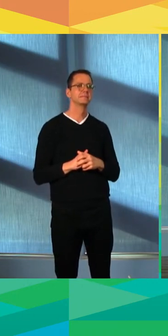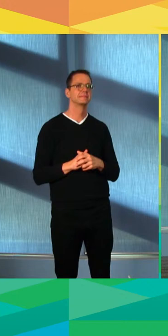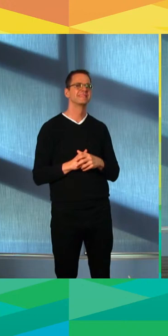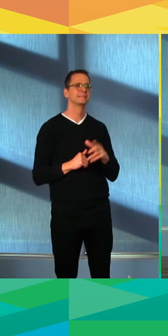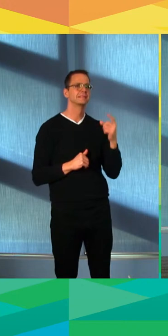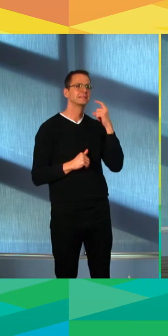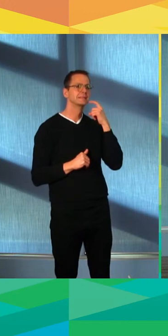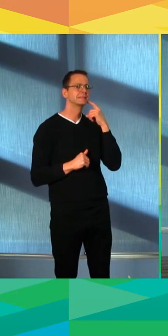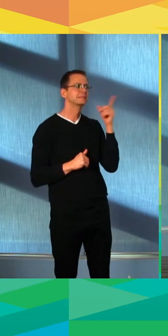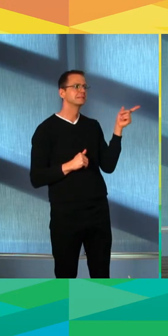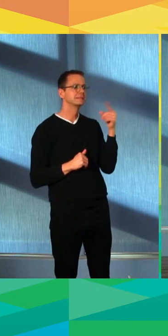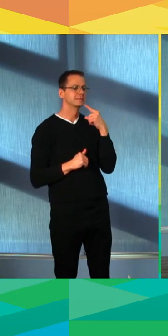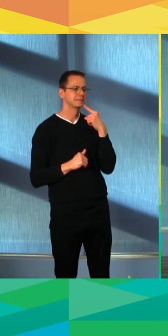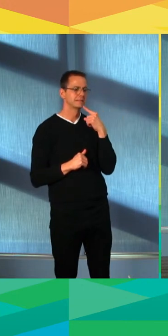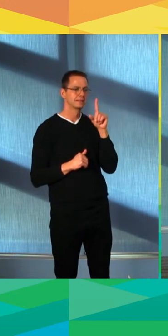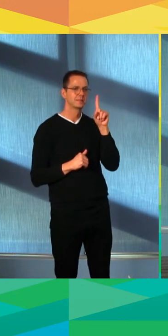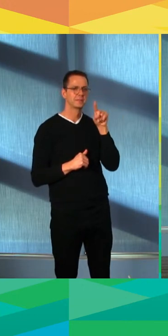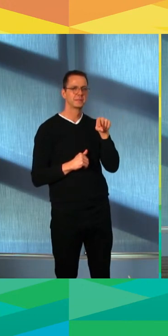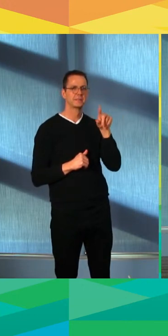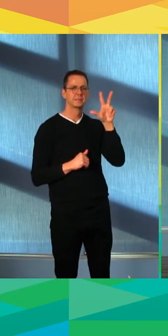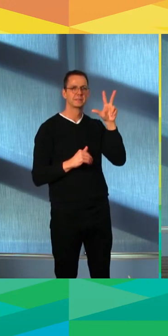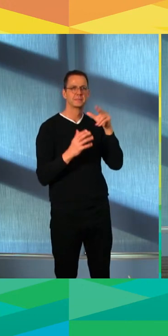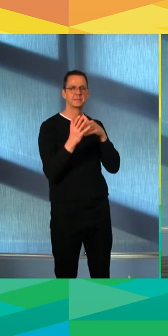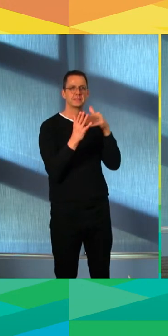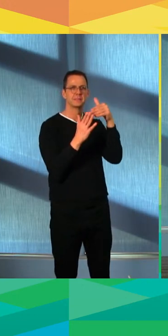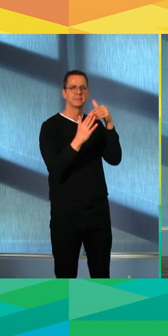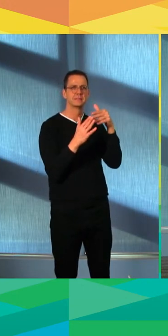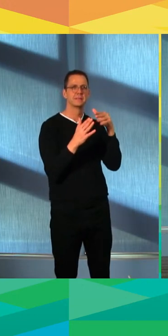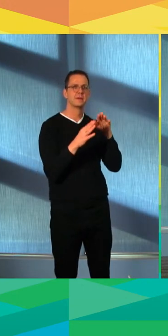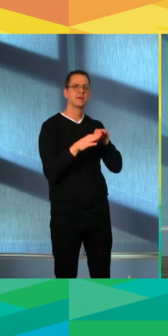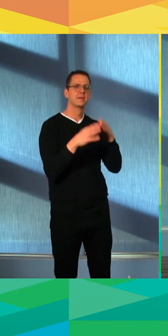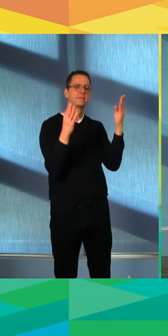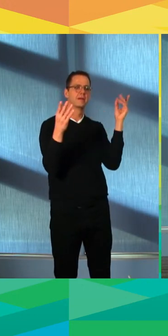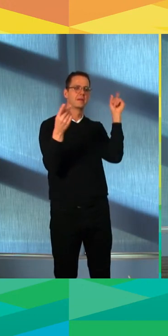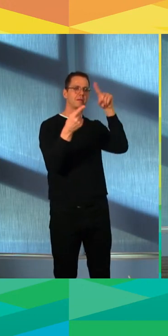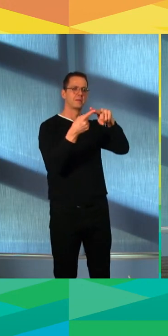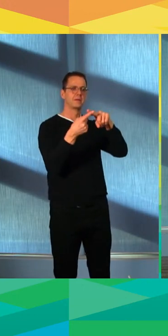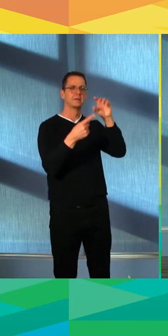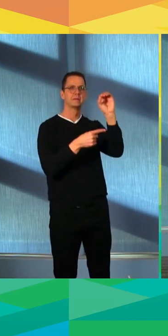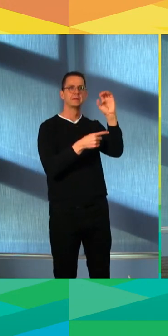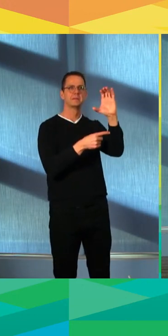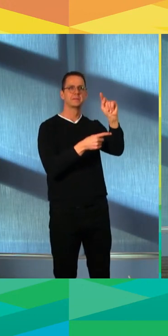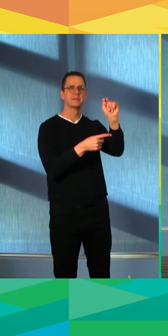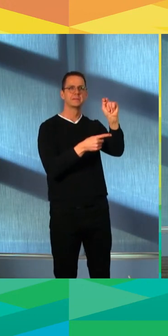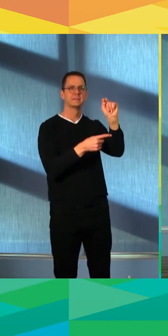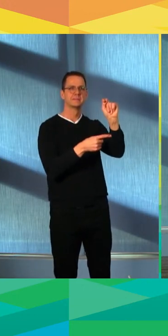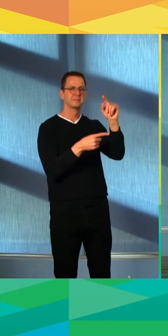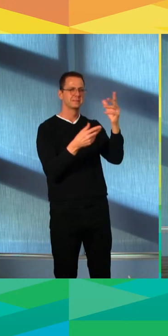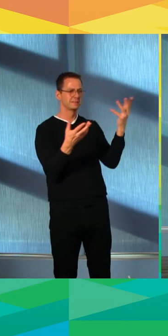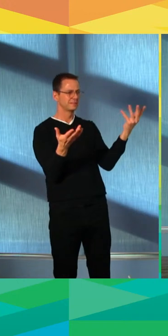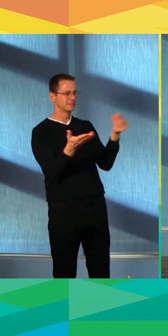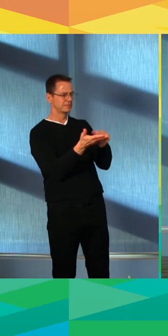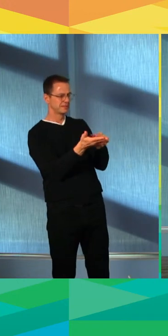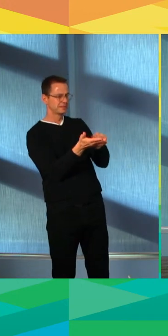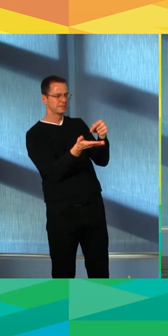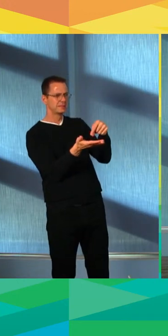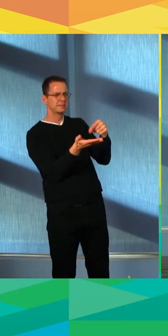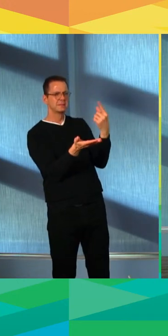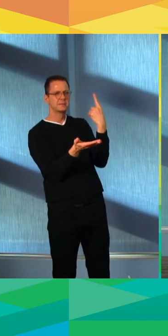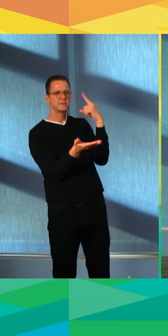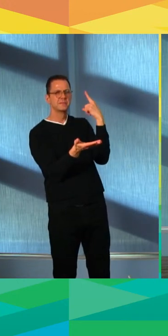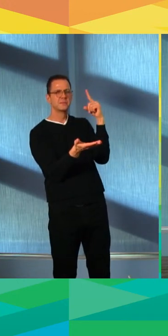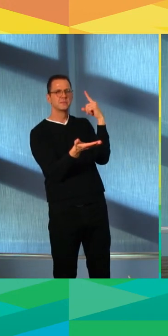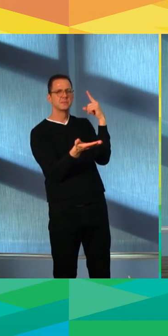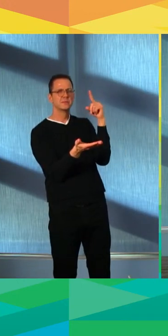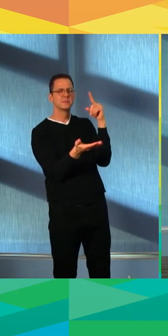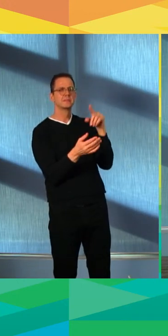to stay open until October. Could you elaborate on what that $1.3 million would go toward? Yeah, that's the city's part of